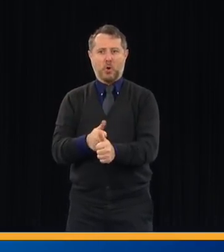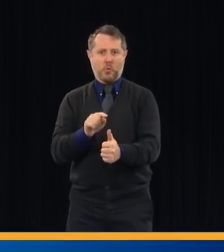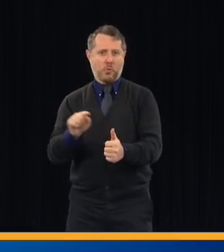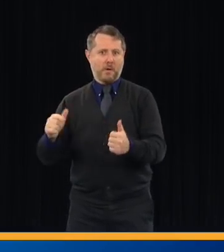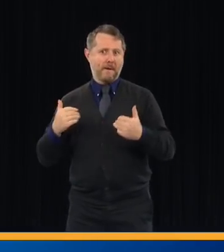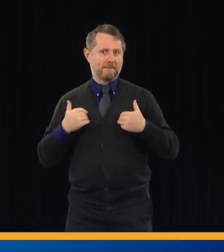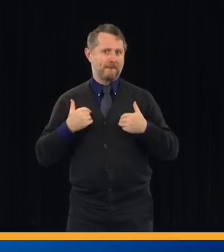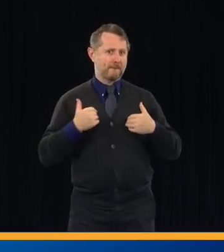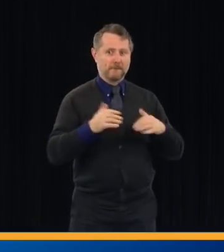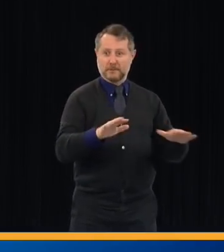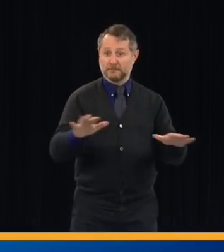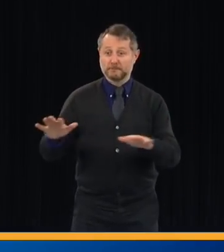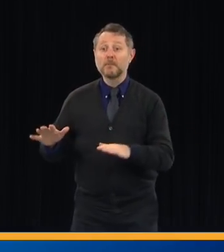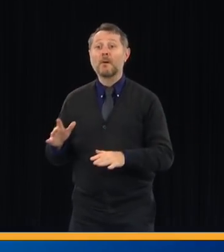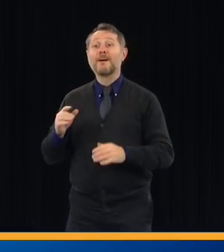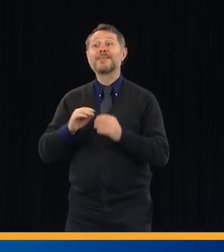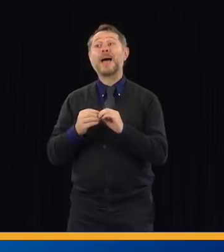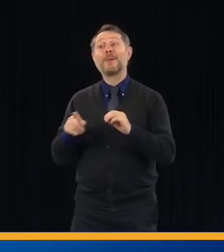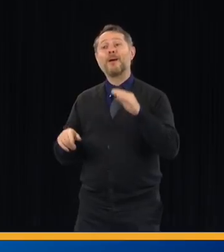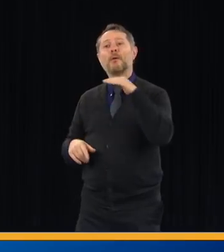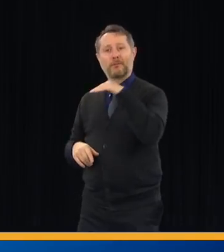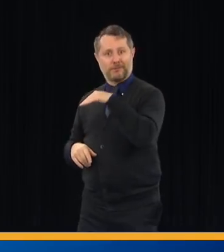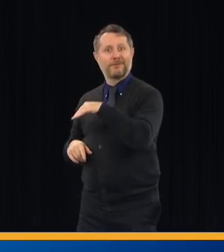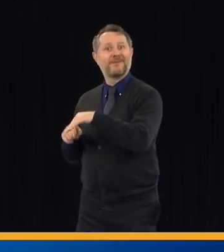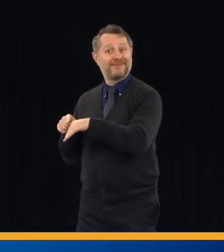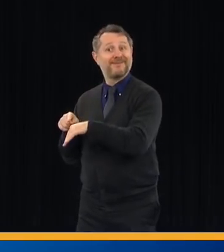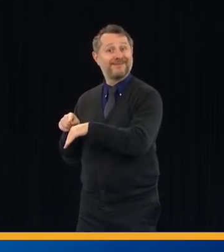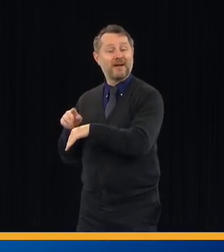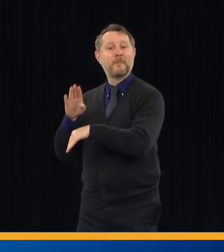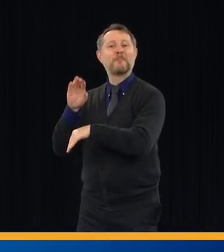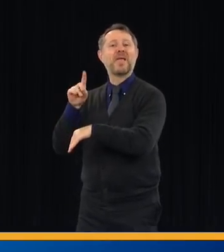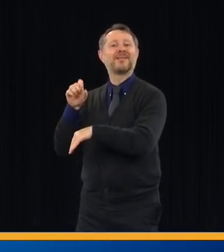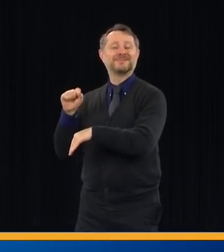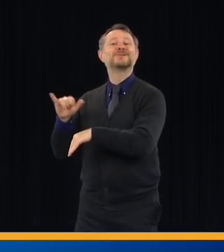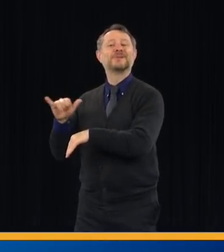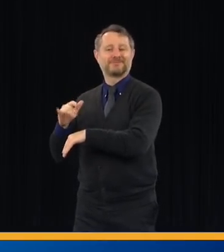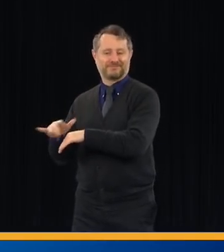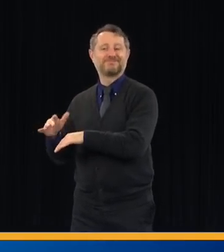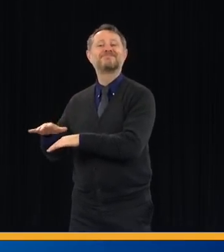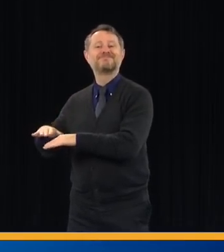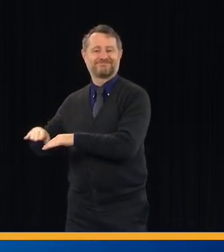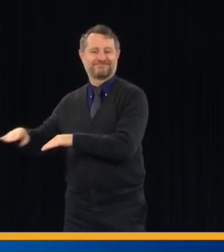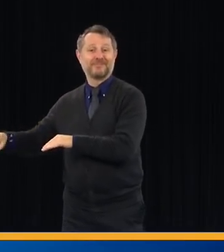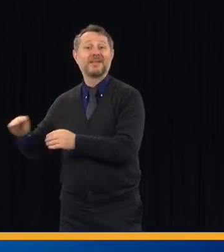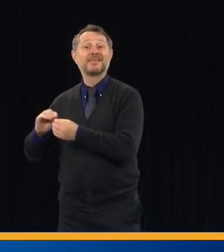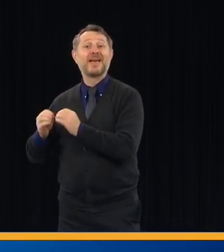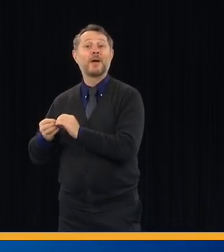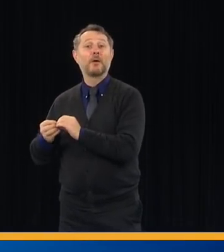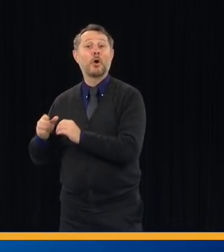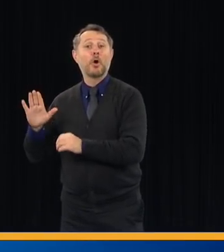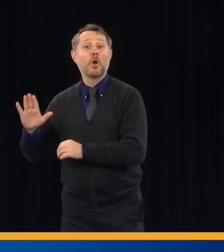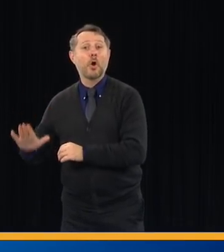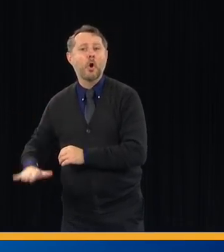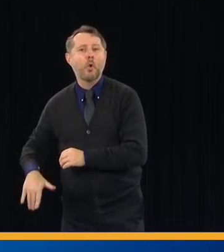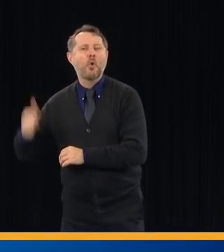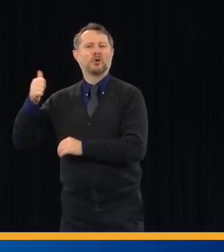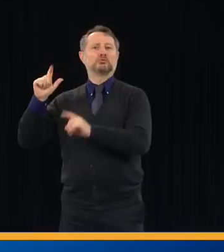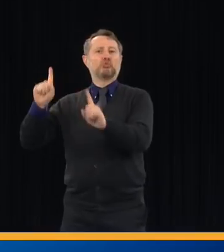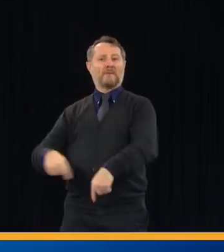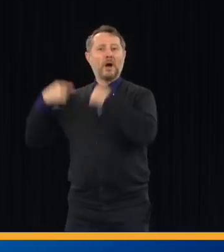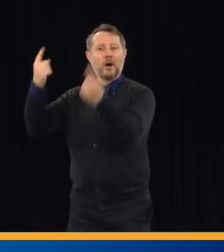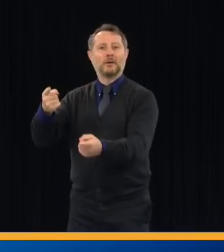here. The net beds is down to 53, which is the lowest number since we started doing